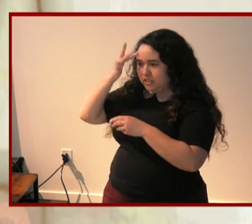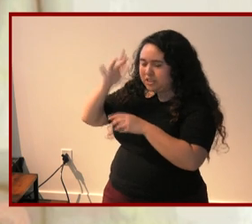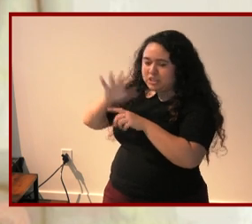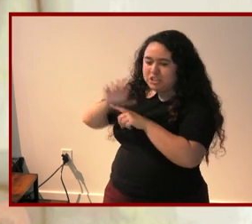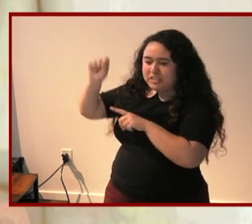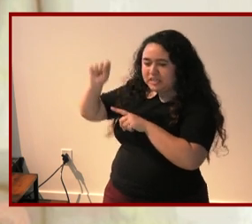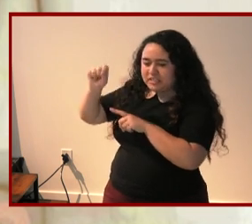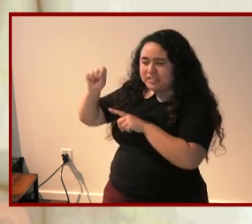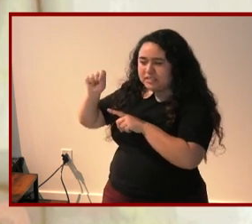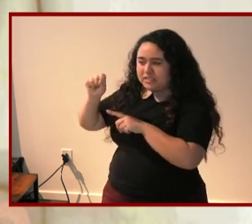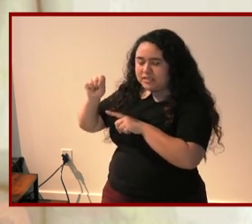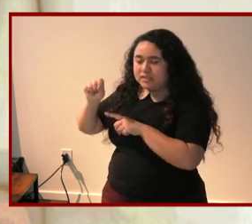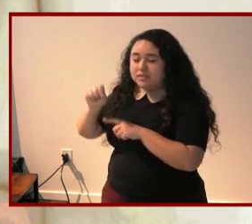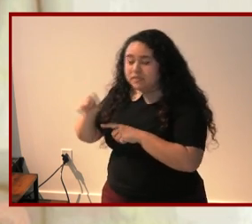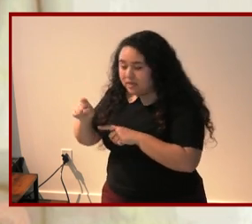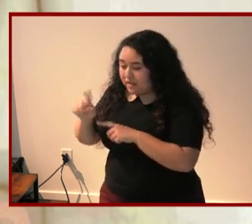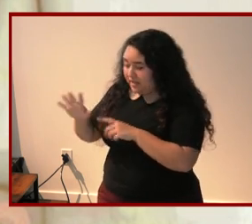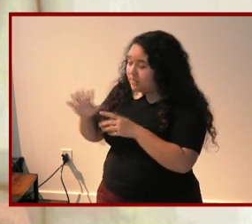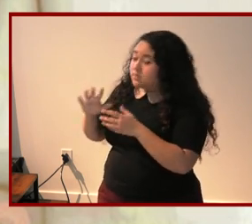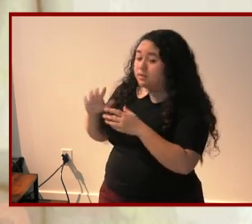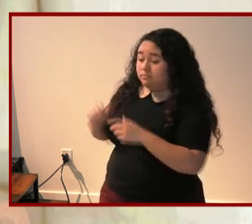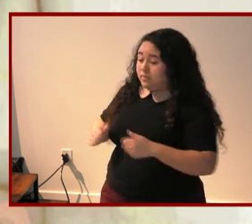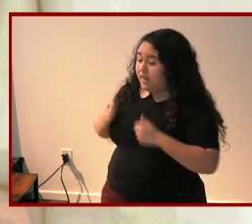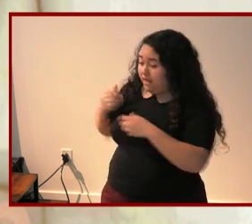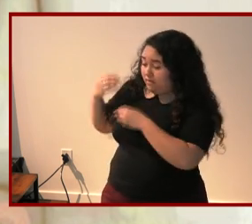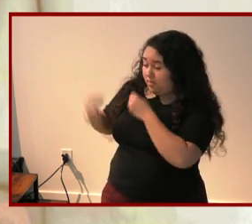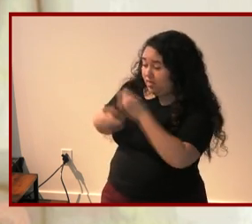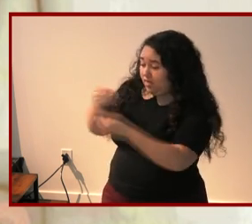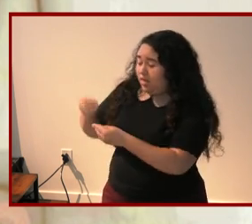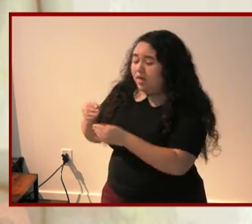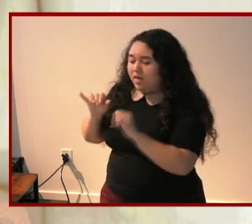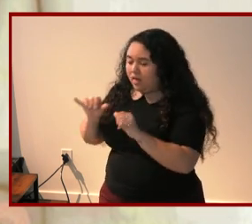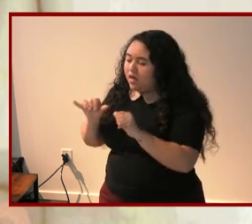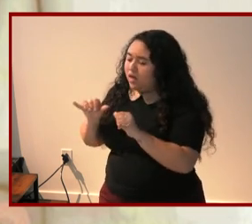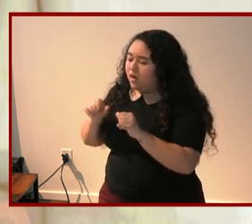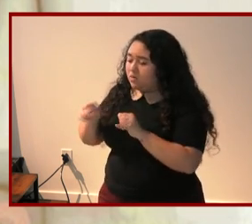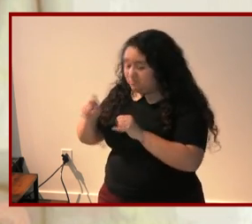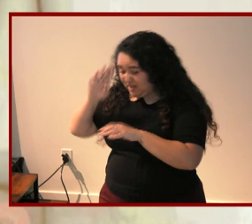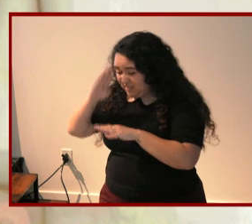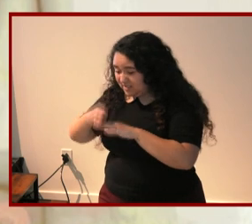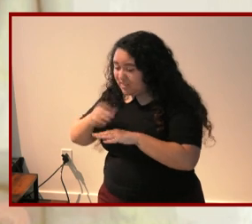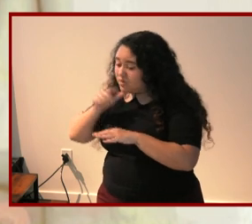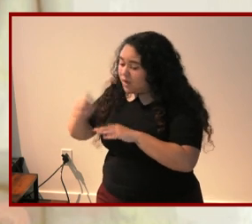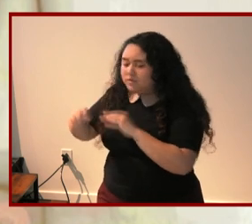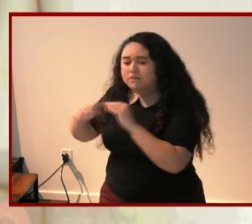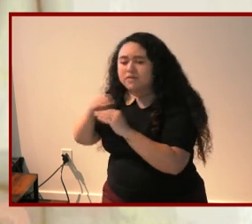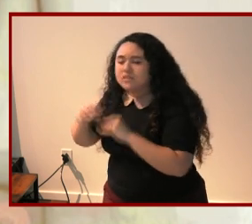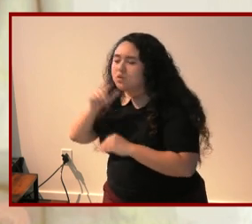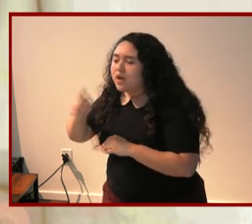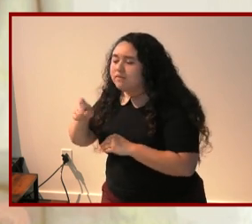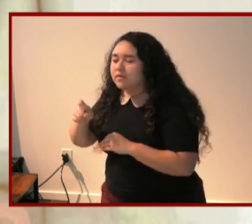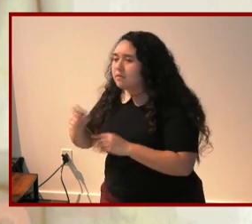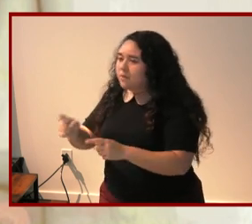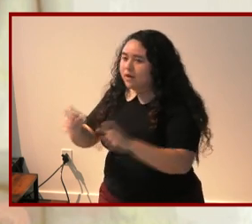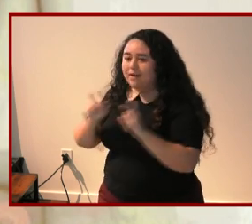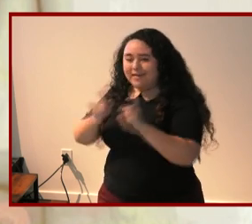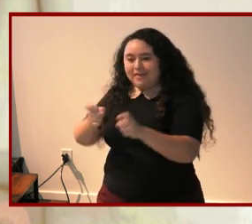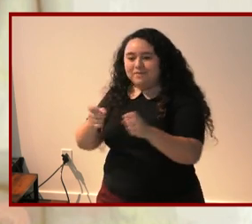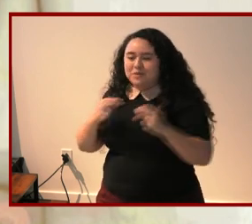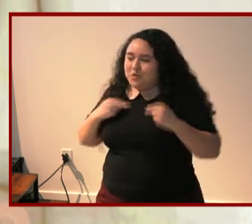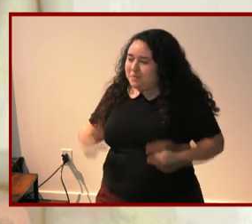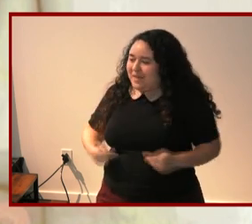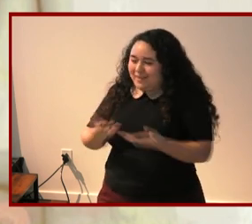the lineage he constructs allows him to refigure his son not as needing to be fixed but as a gift to humanity